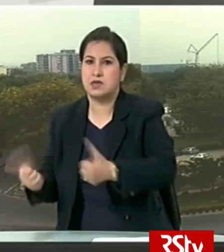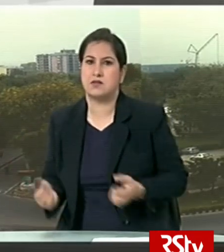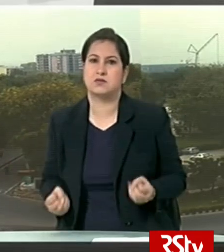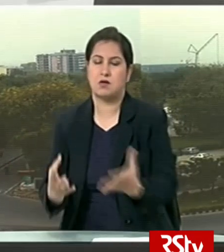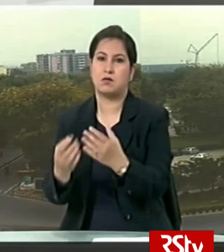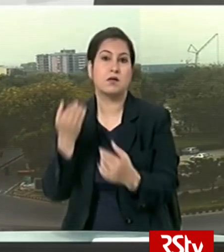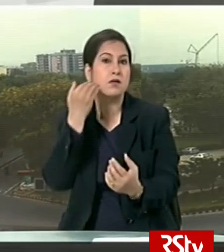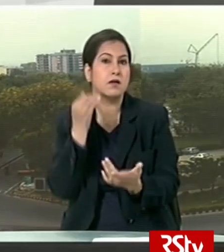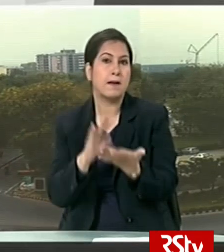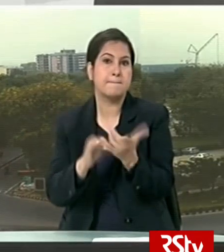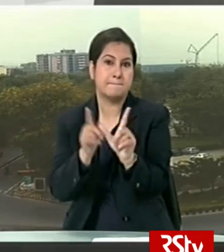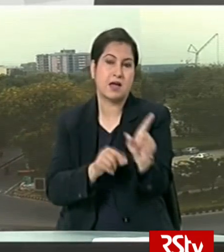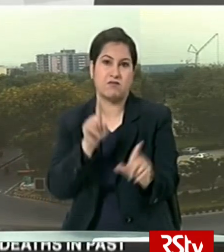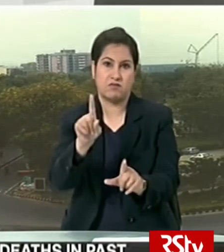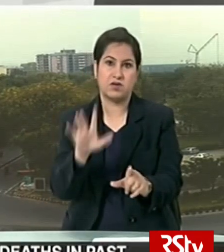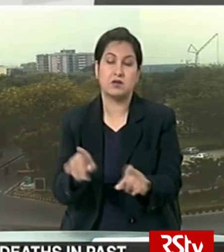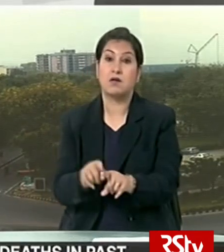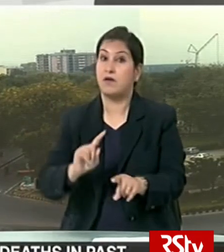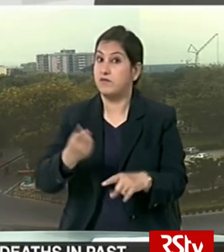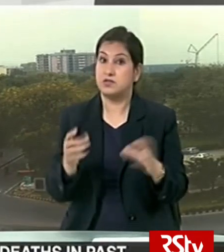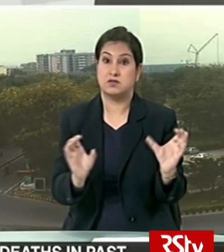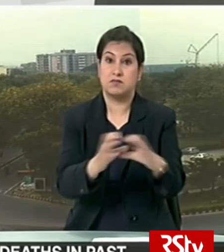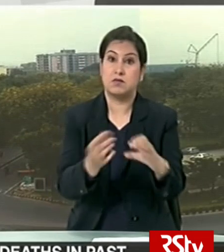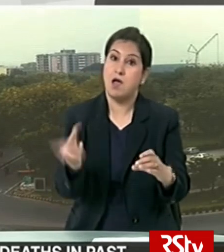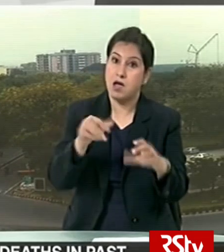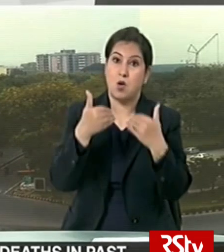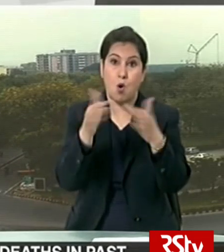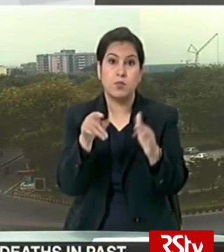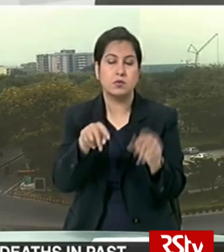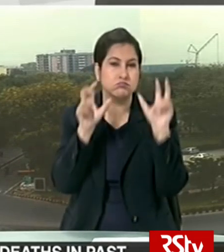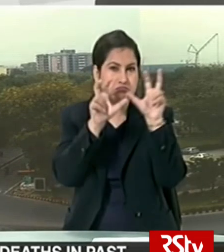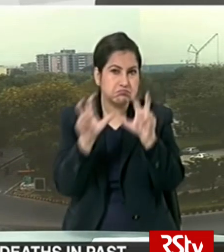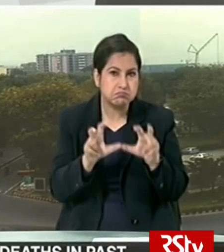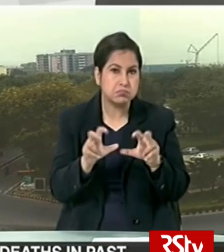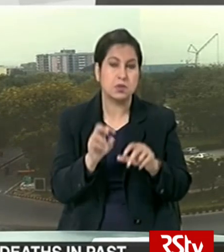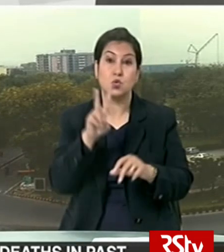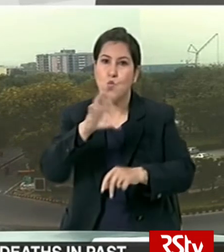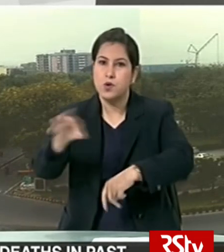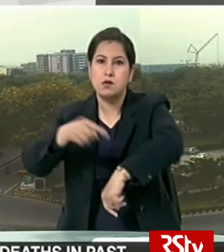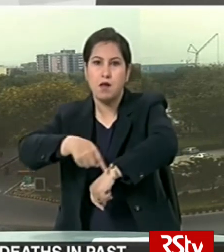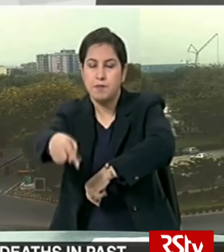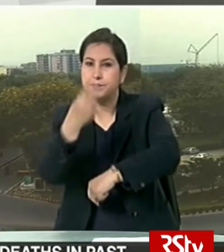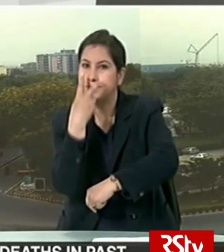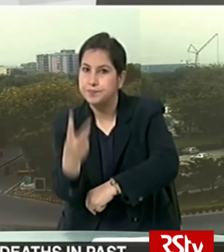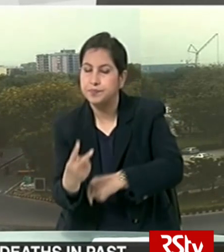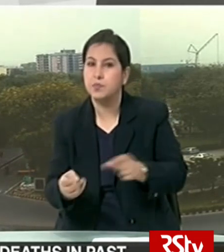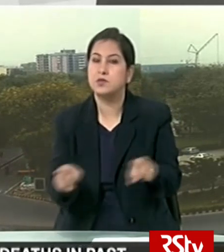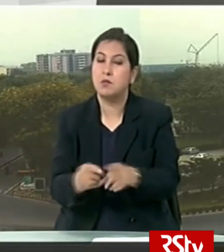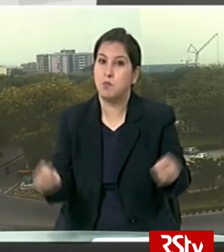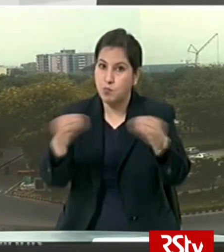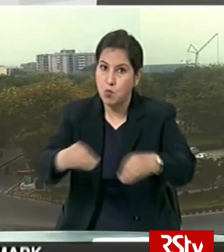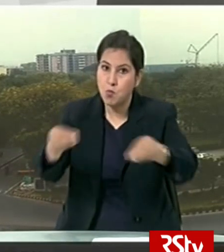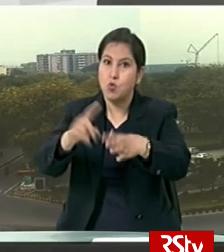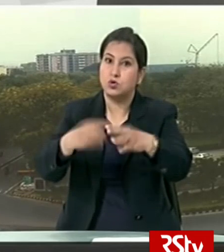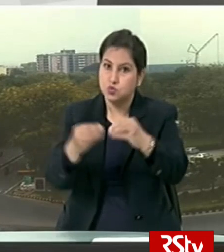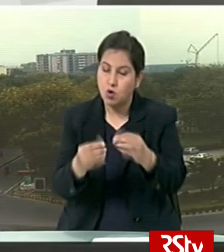from the 15th of May The first phase of reopening will be watched for at least two weeks before adding more jobs and